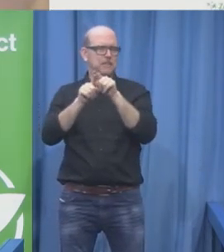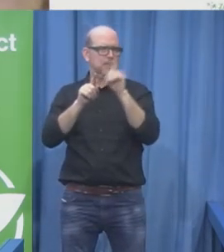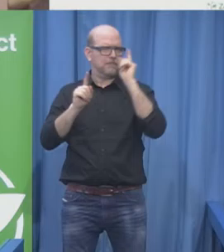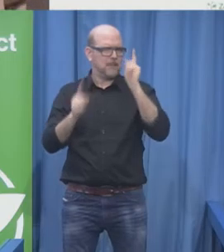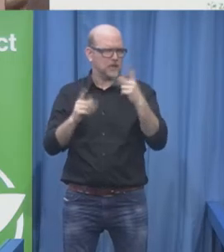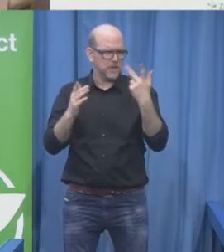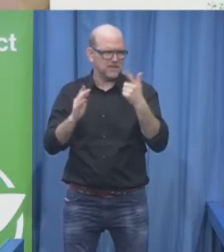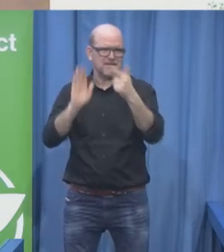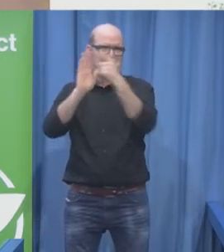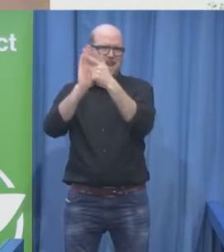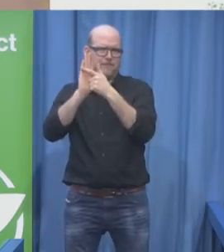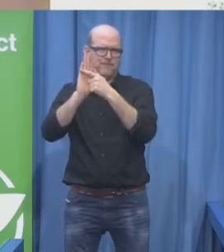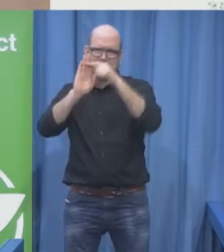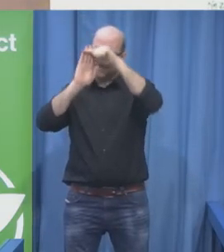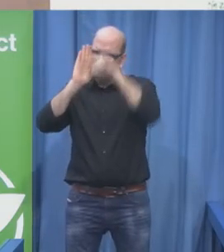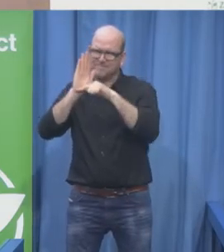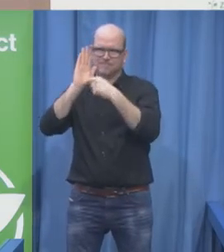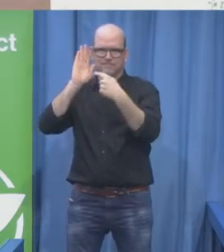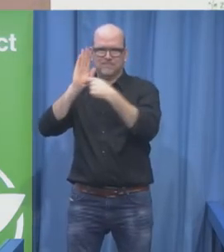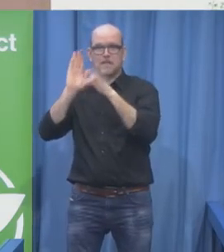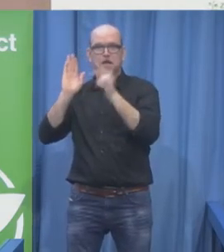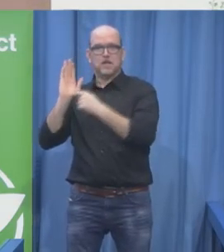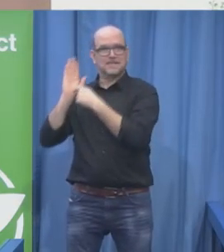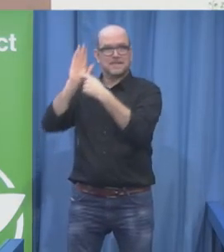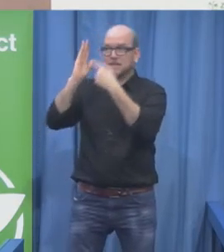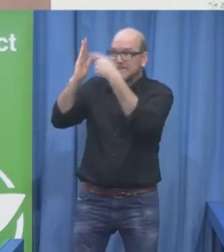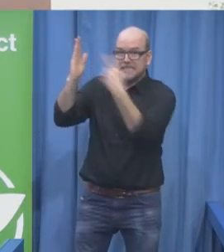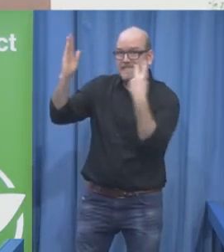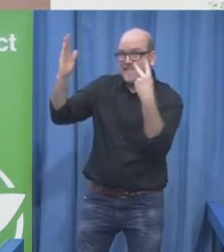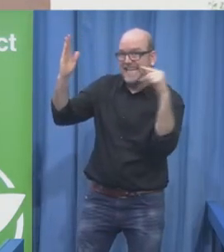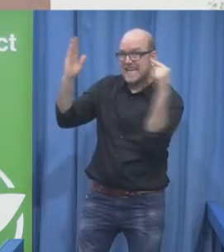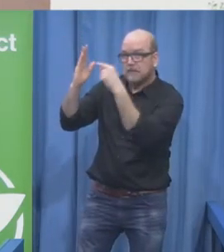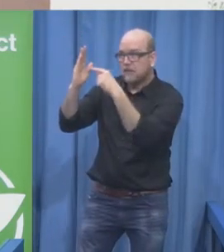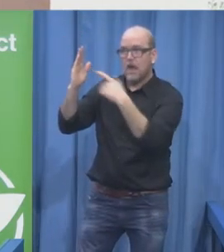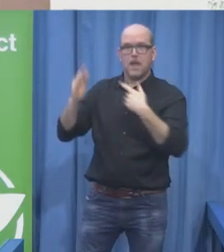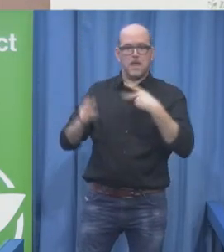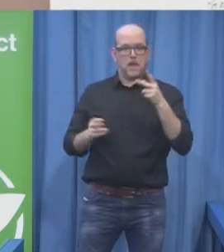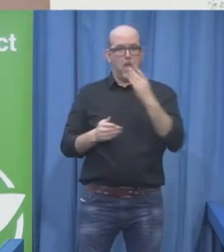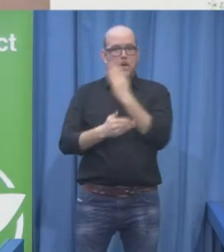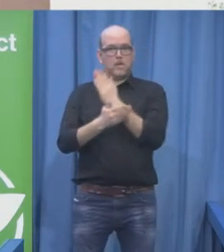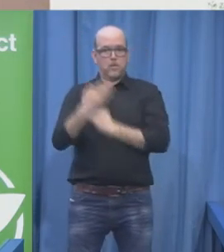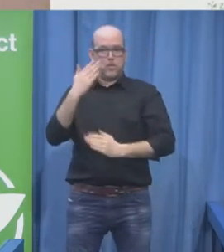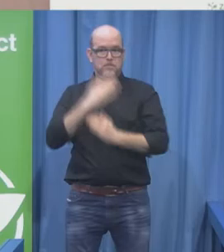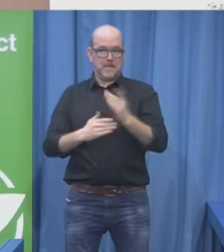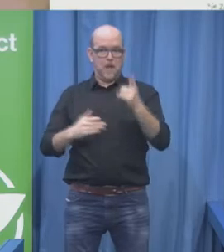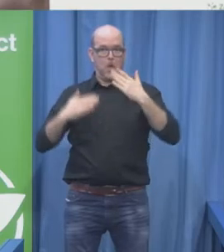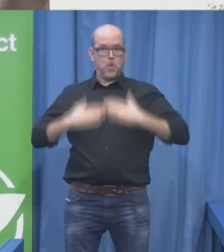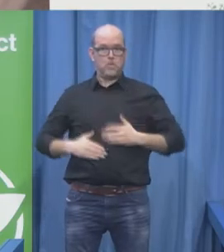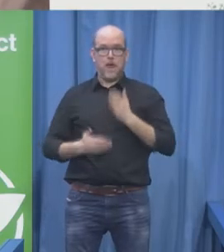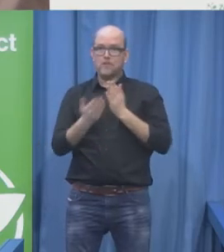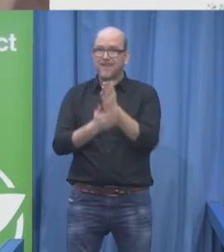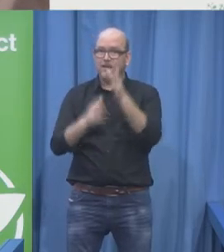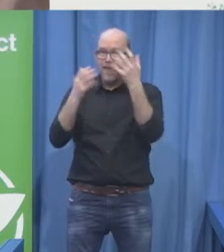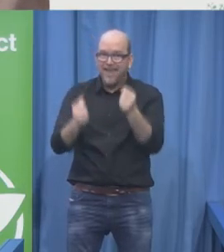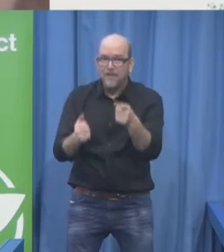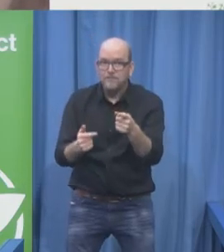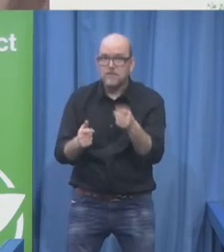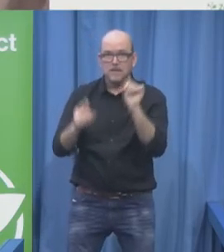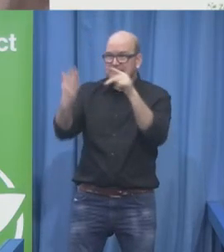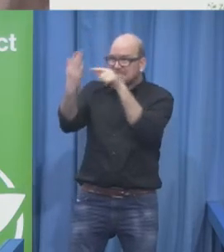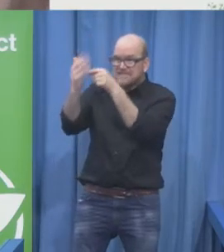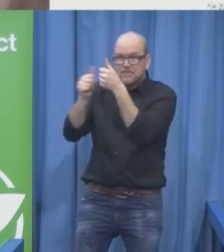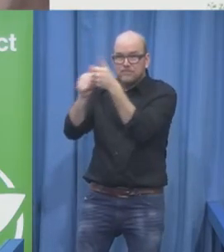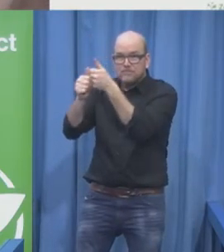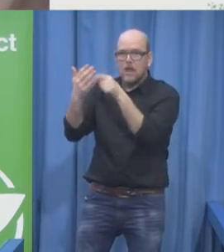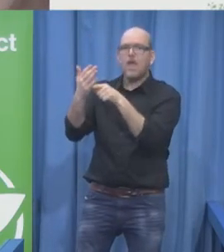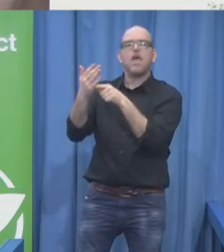rights in general, perfect. We do know, though, that rights, if they do not have strong social